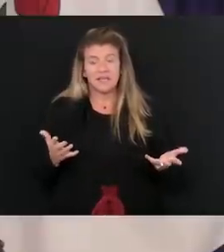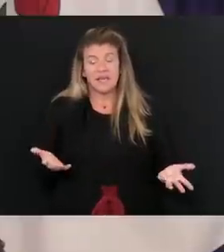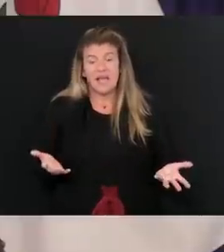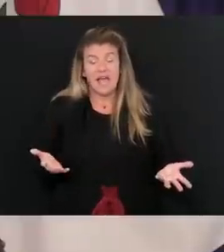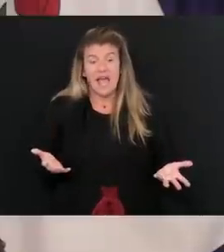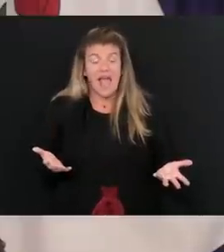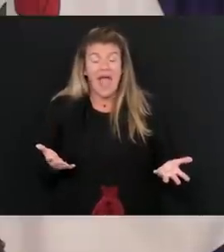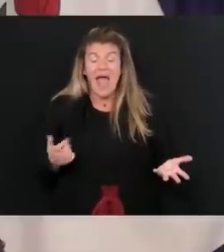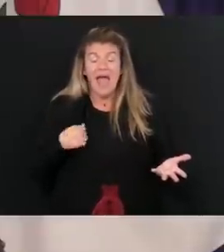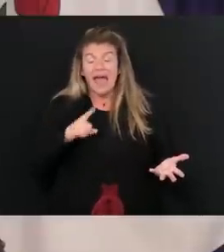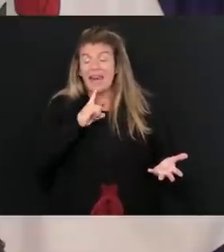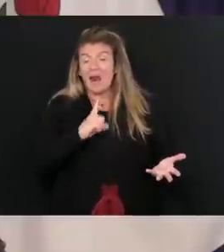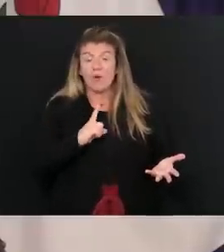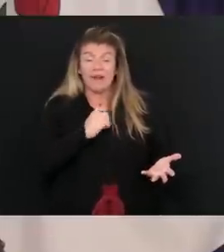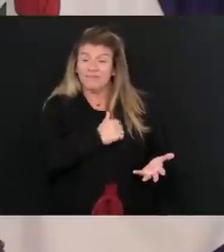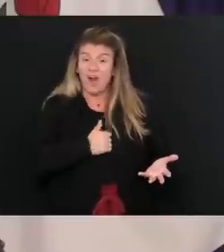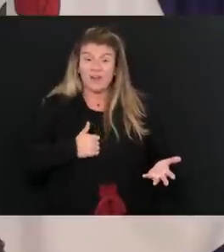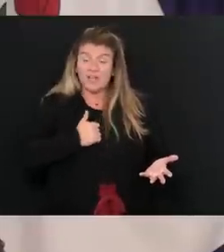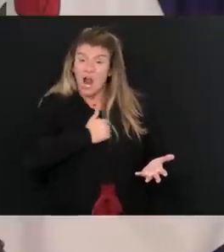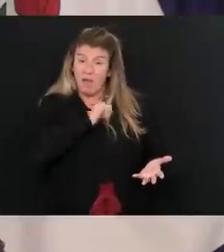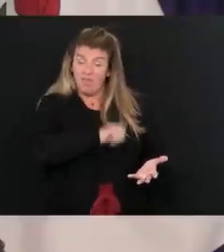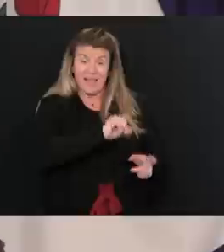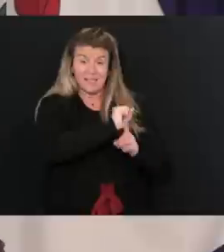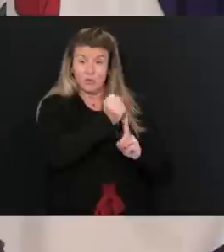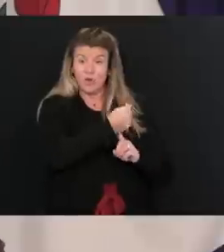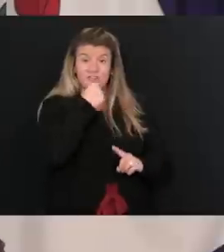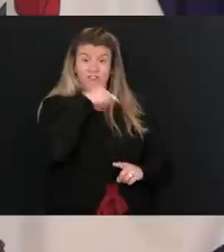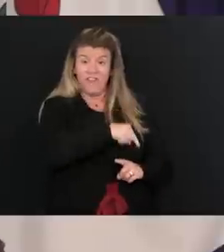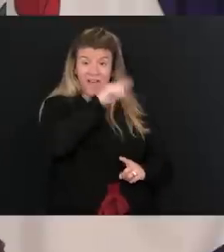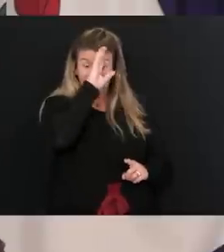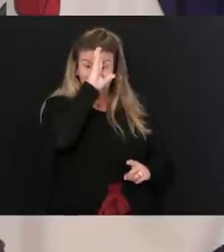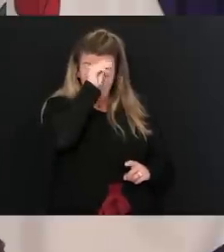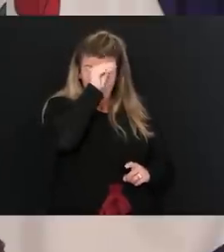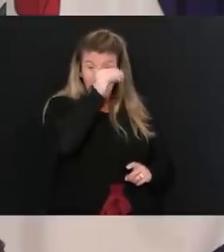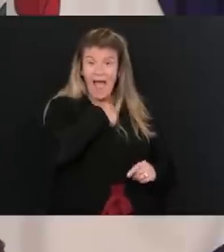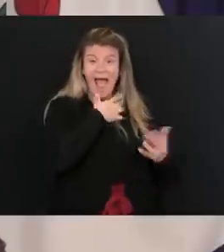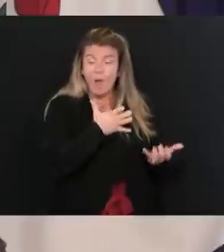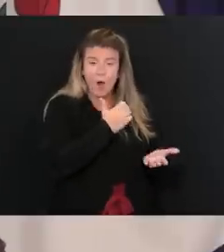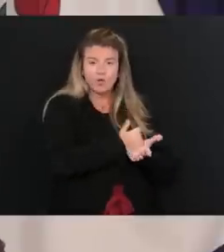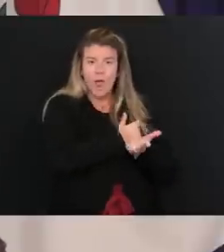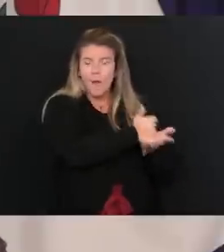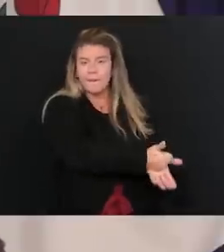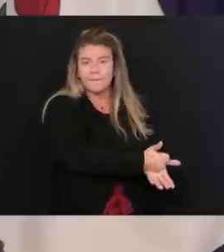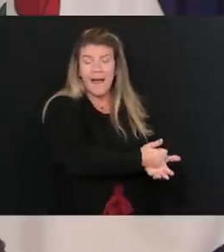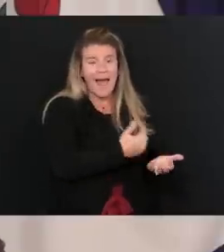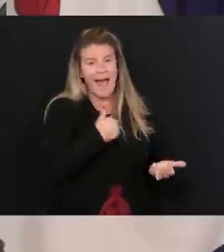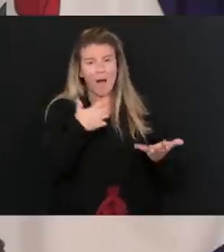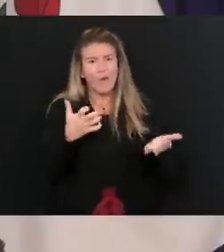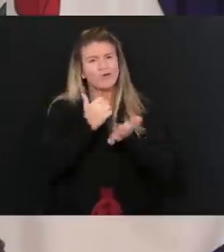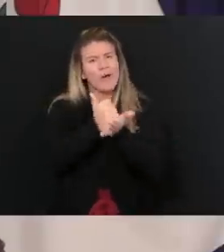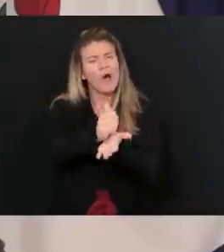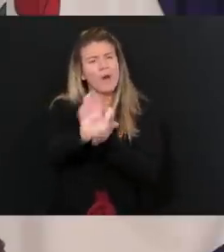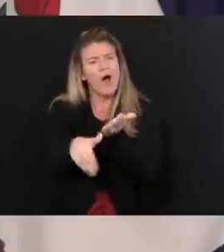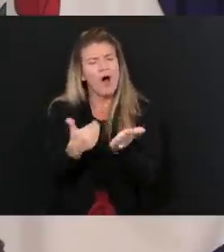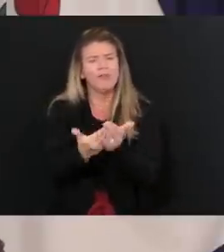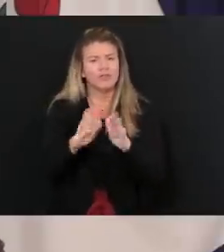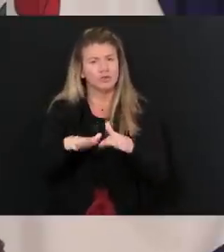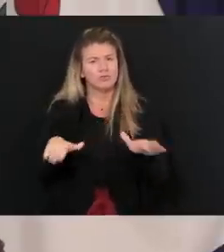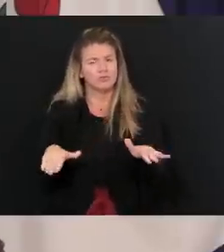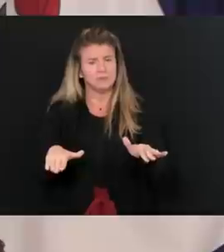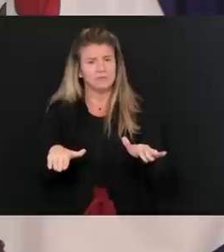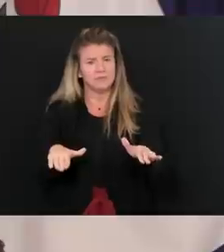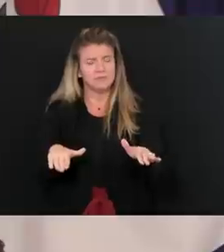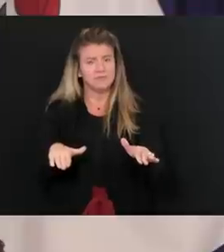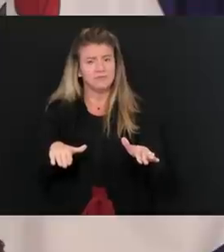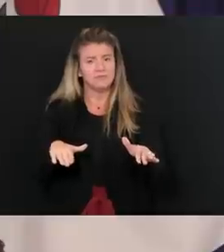I've got all the compassion in the world for Johnny over here or whatever it may be. I want to try to help. I want to try to help all of our children, especially our children